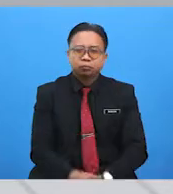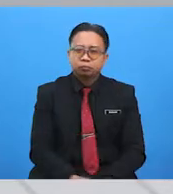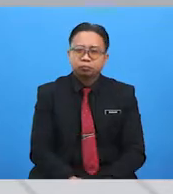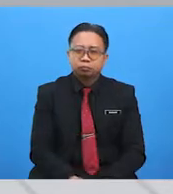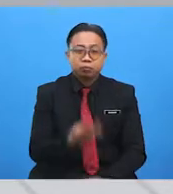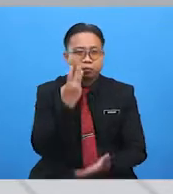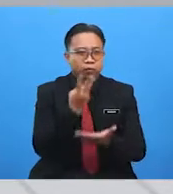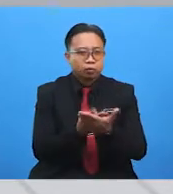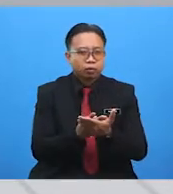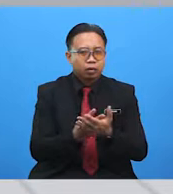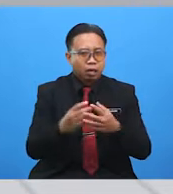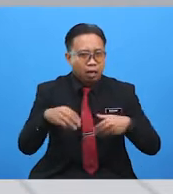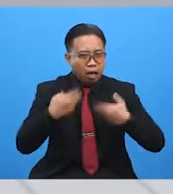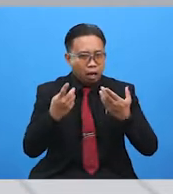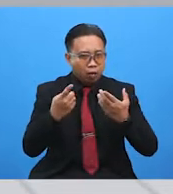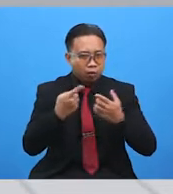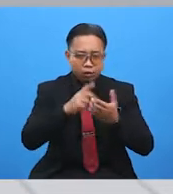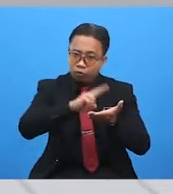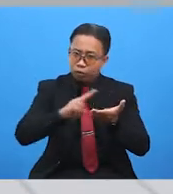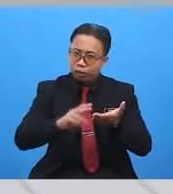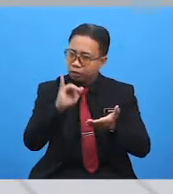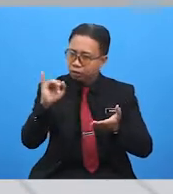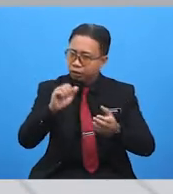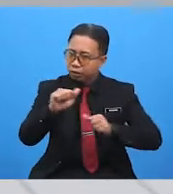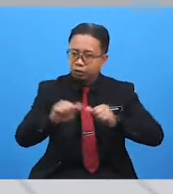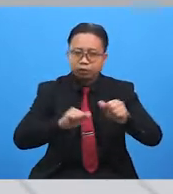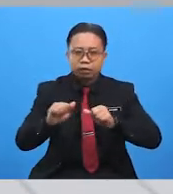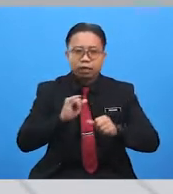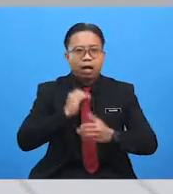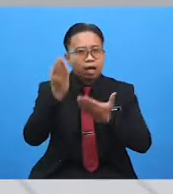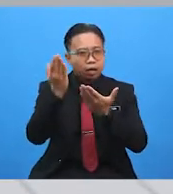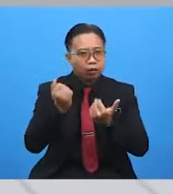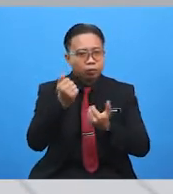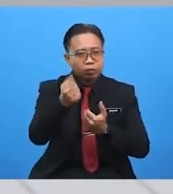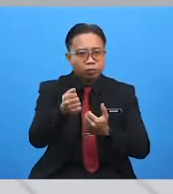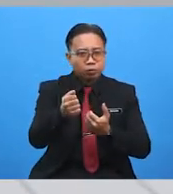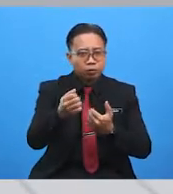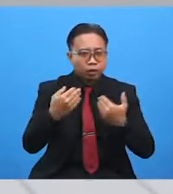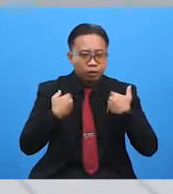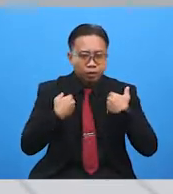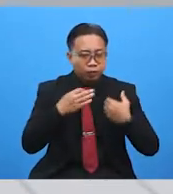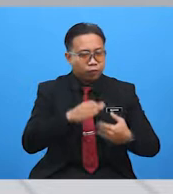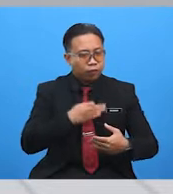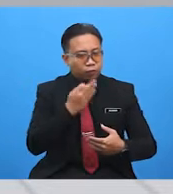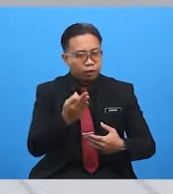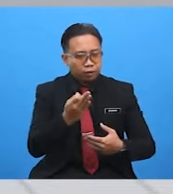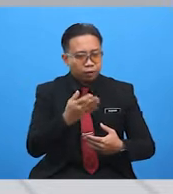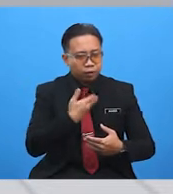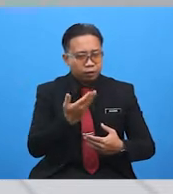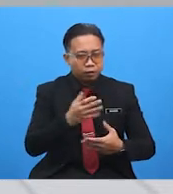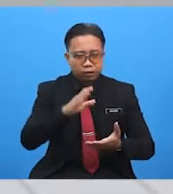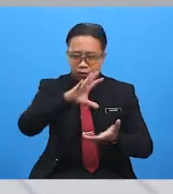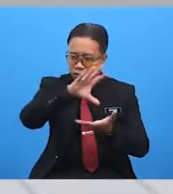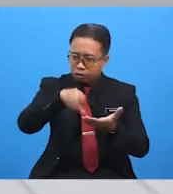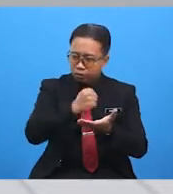Well, how was the reading activity? I hope you had fun and managed to find all